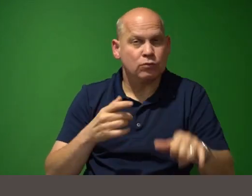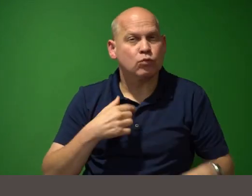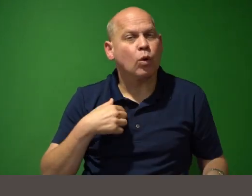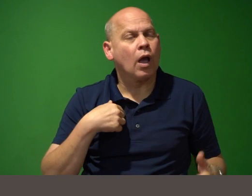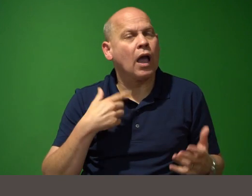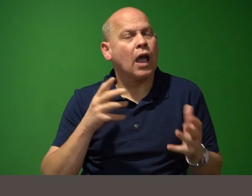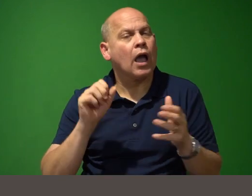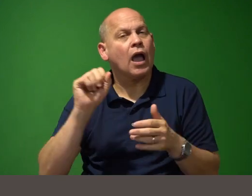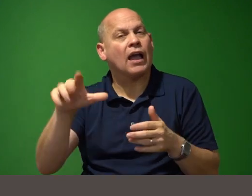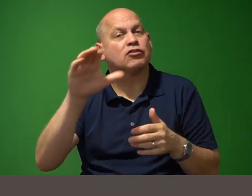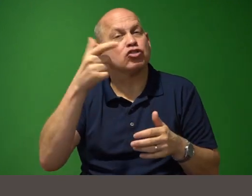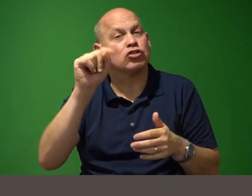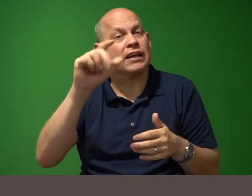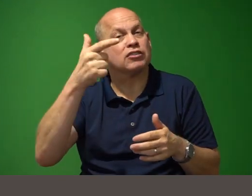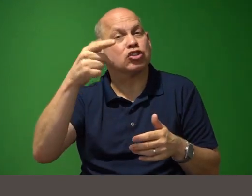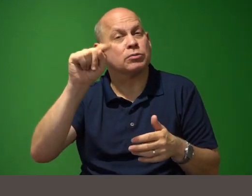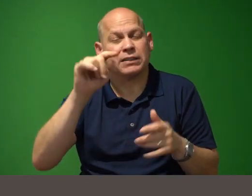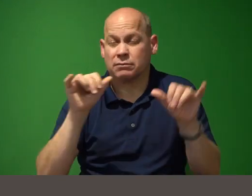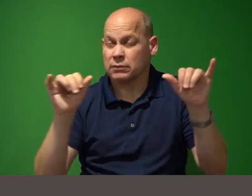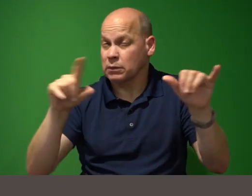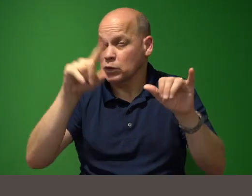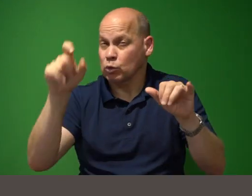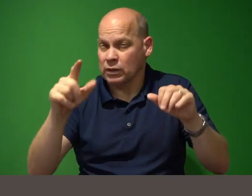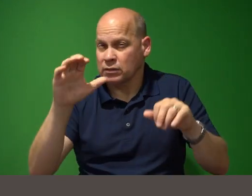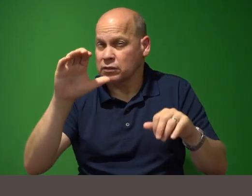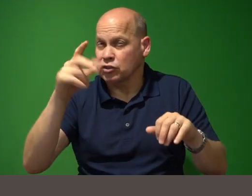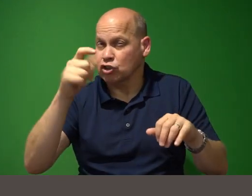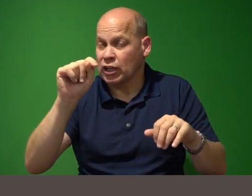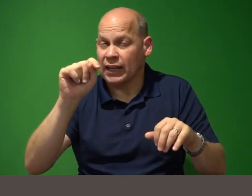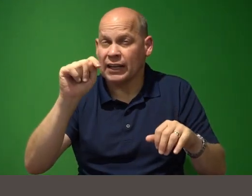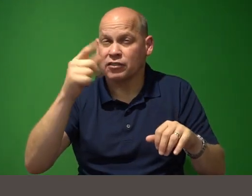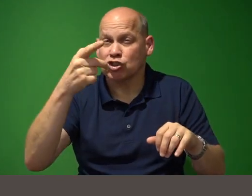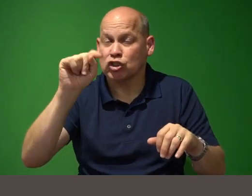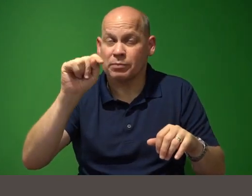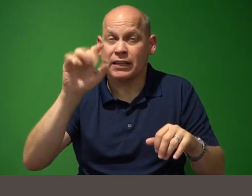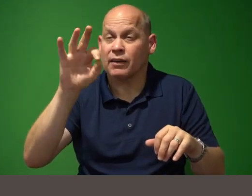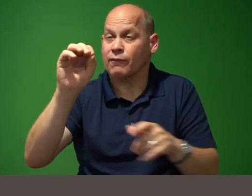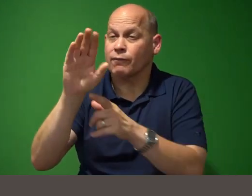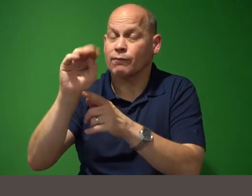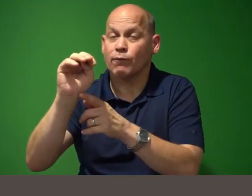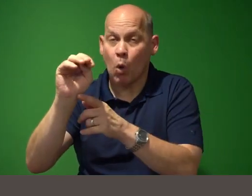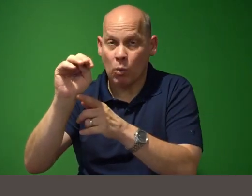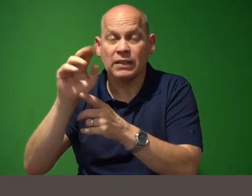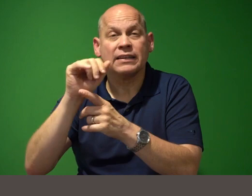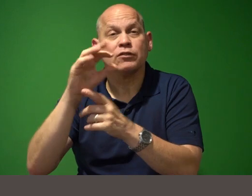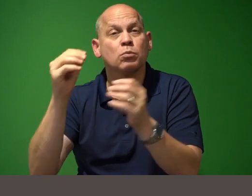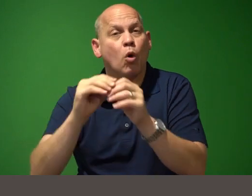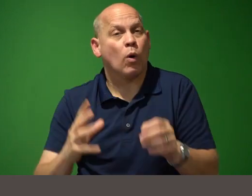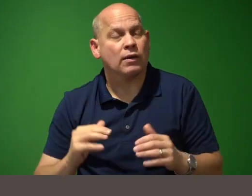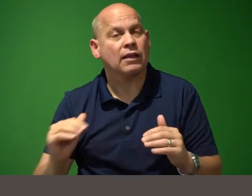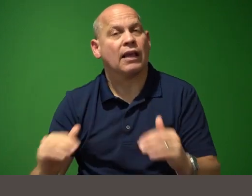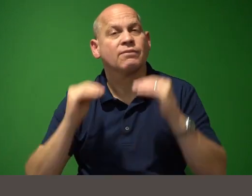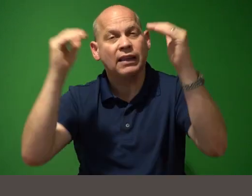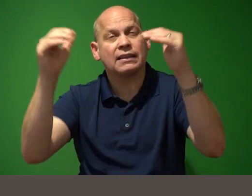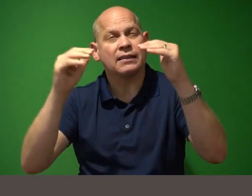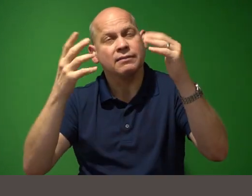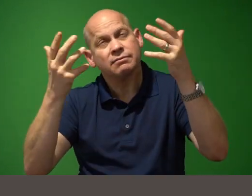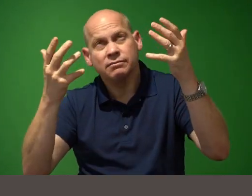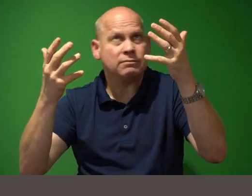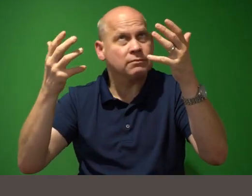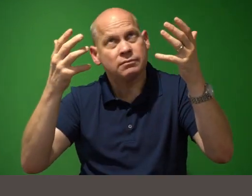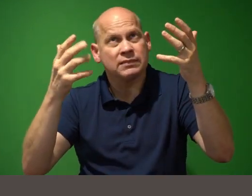question now chat gpt form is a more advanced form of or i guess it's a better